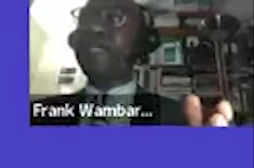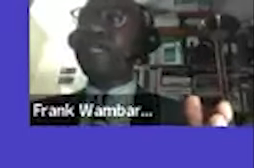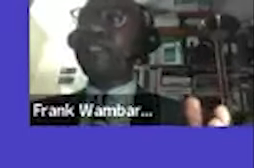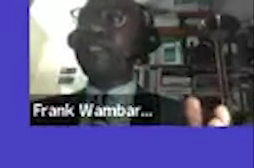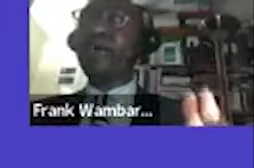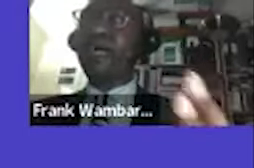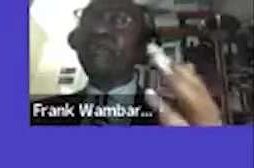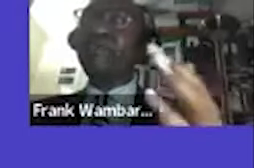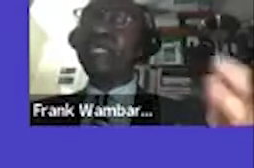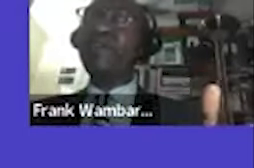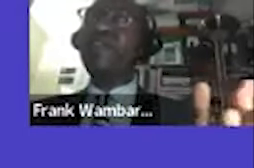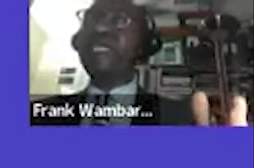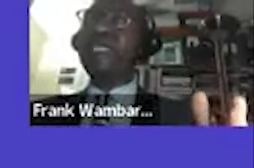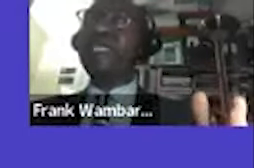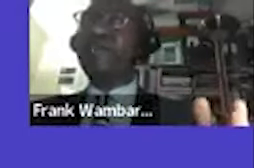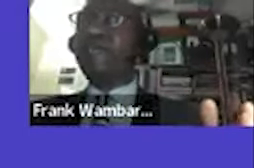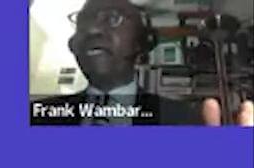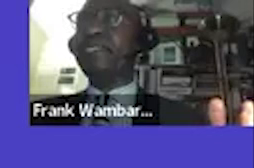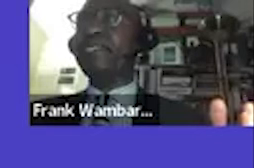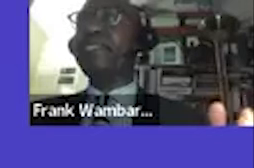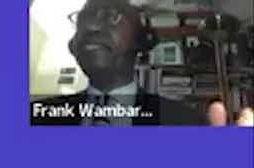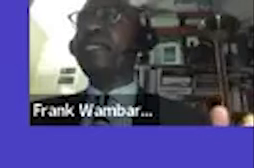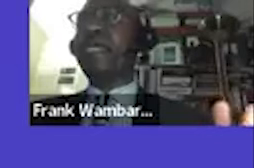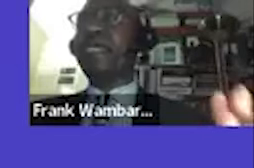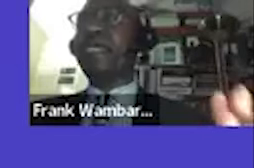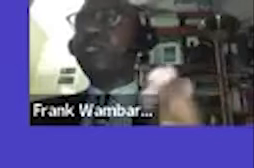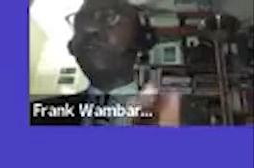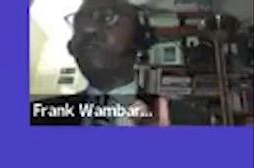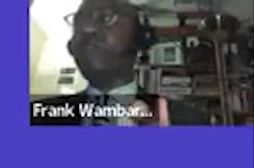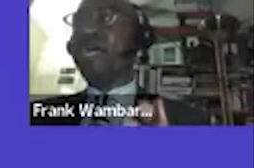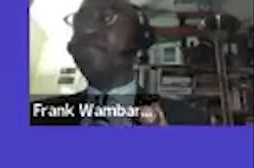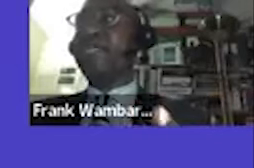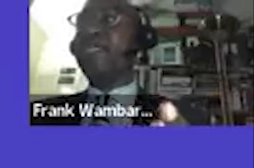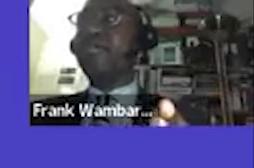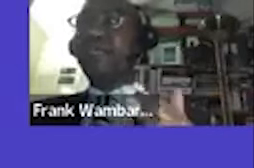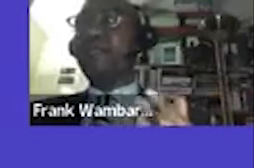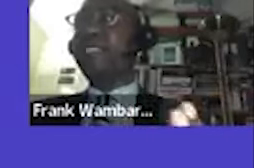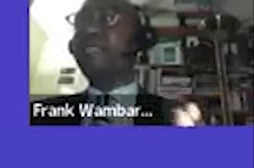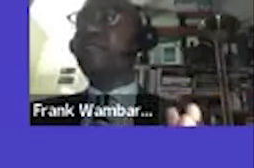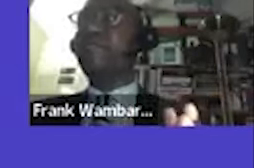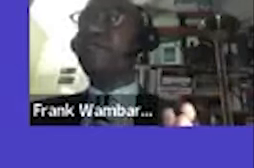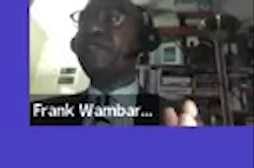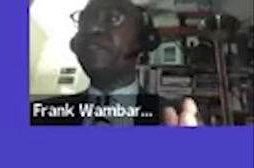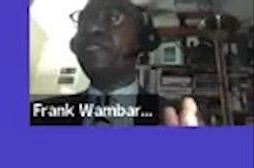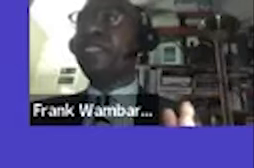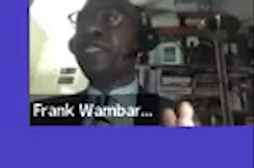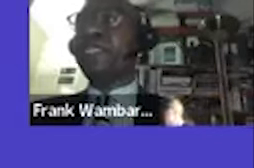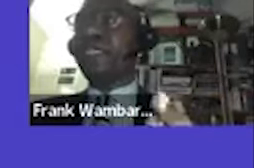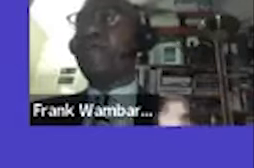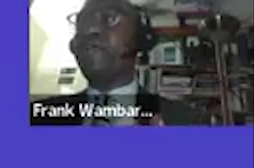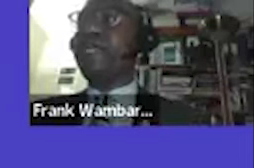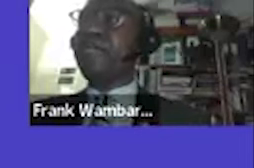home affairs i mean ministry of foreign affairs and also we have the uh the ministry for